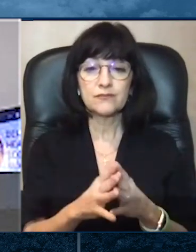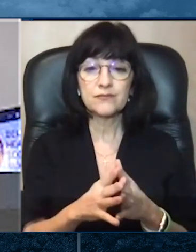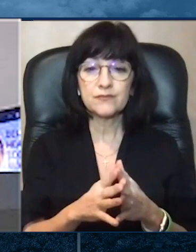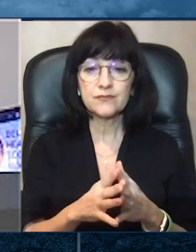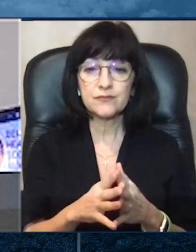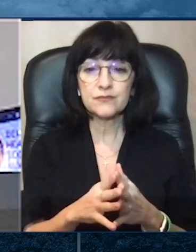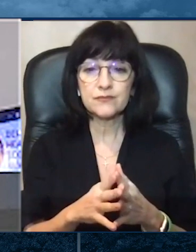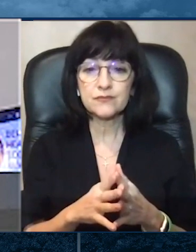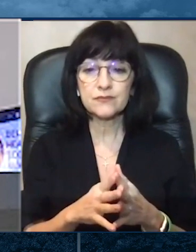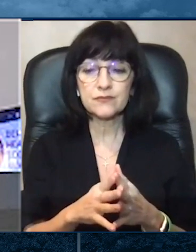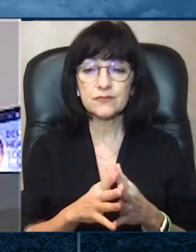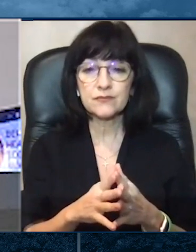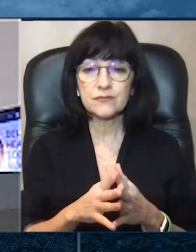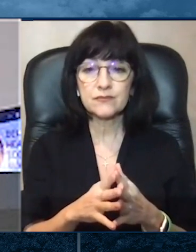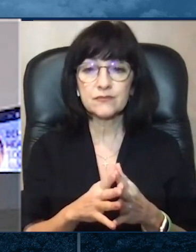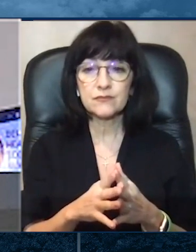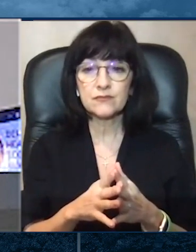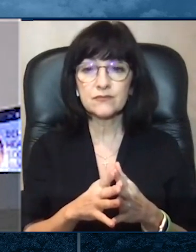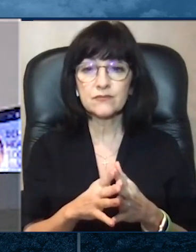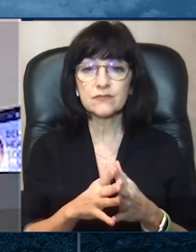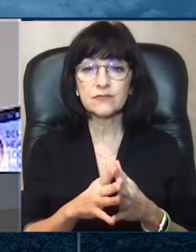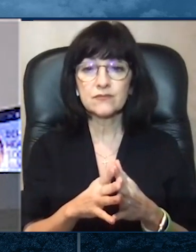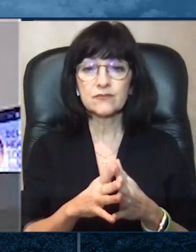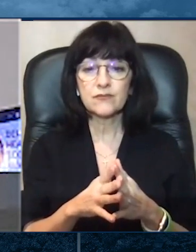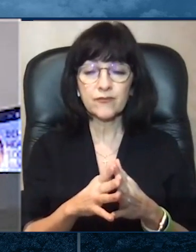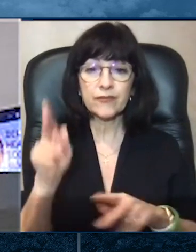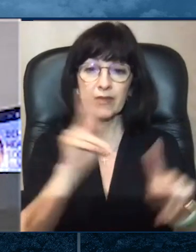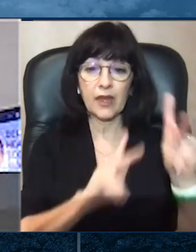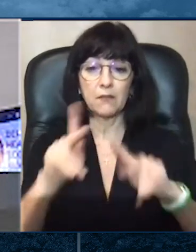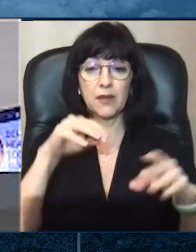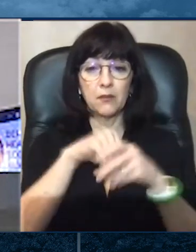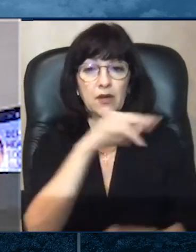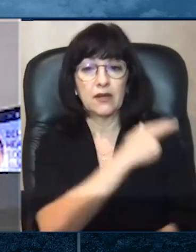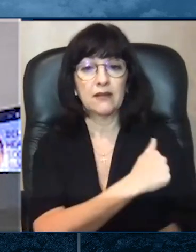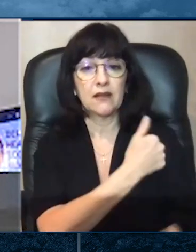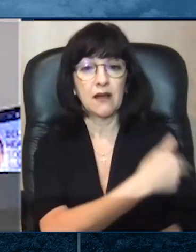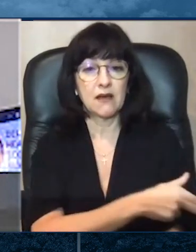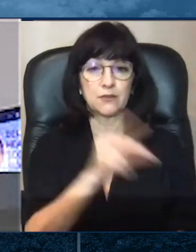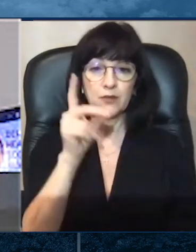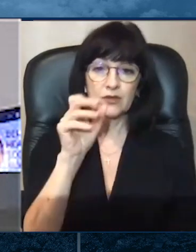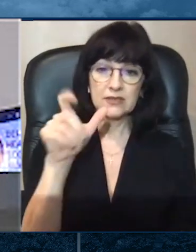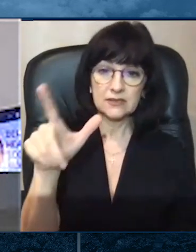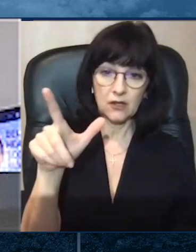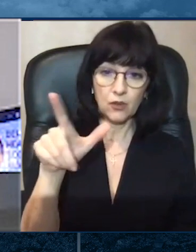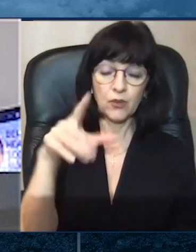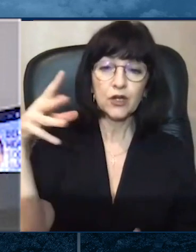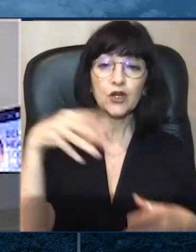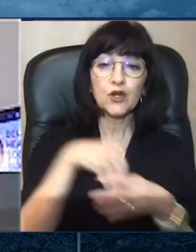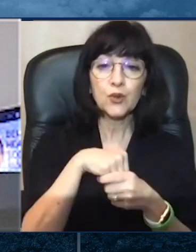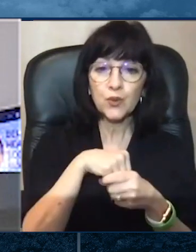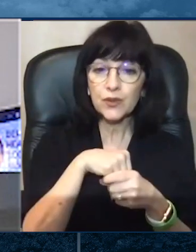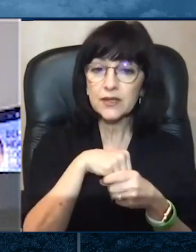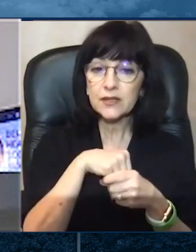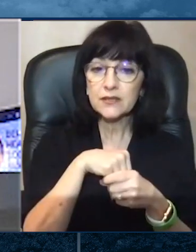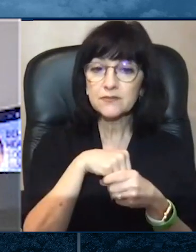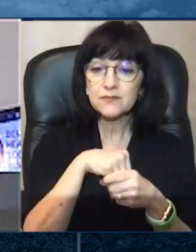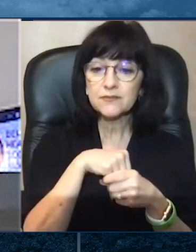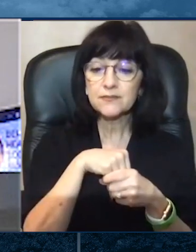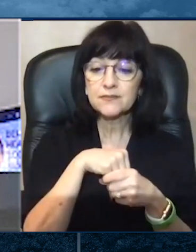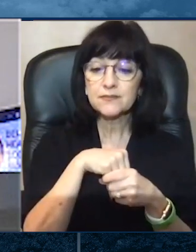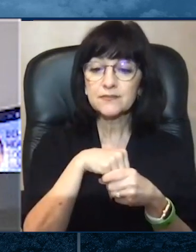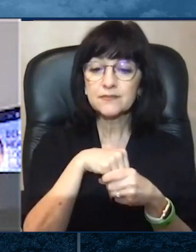hospital en Delaware, incluyendo 52 que están en condición clínica.